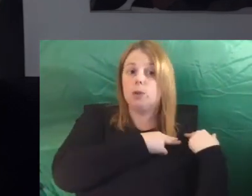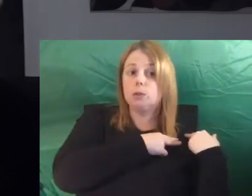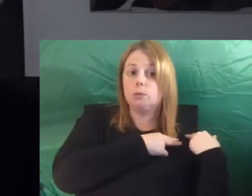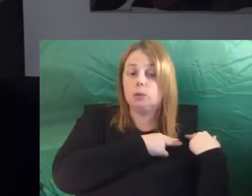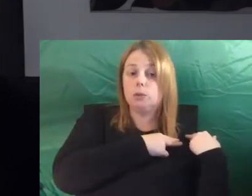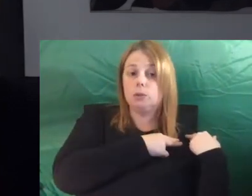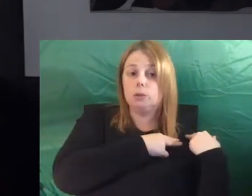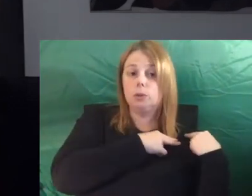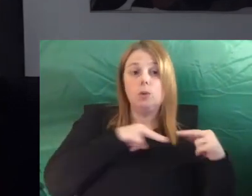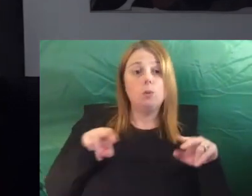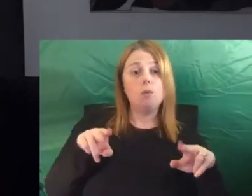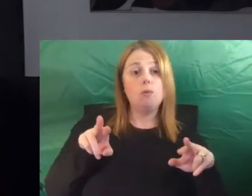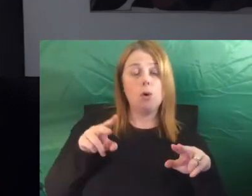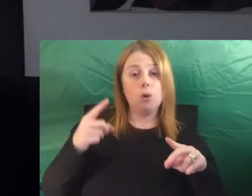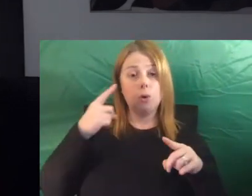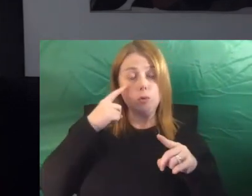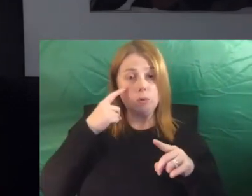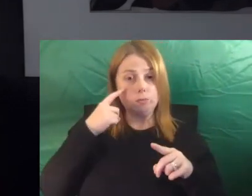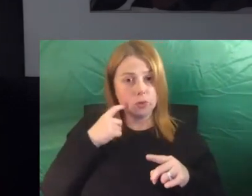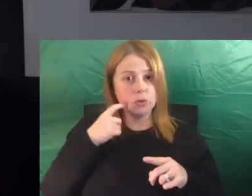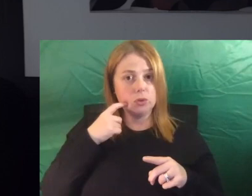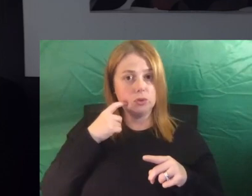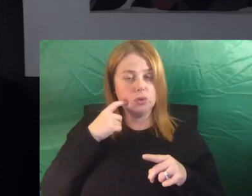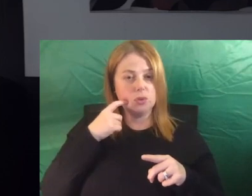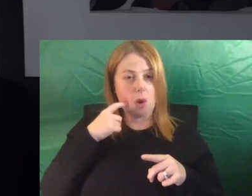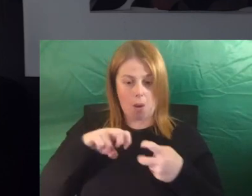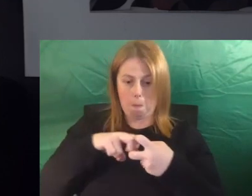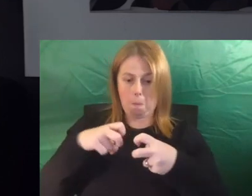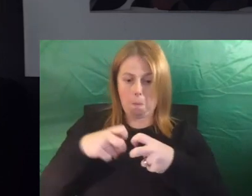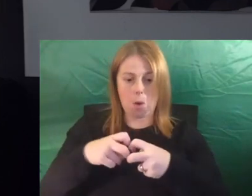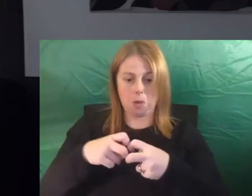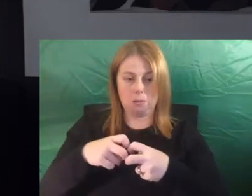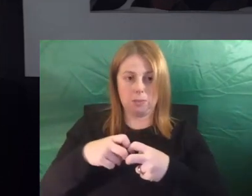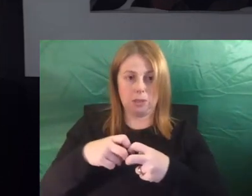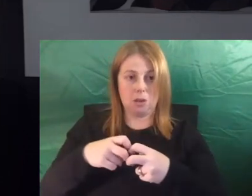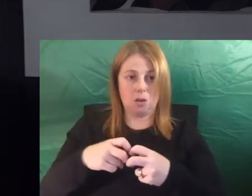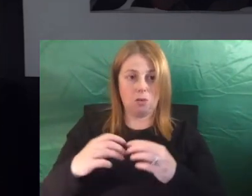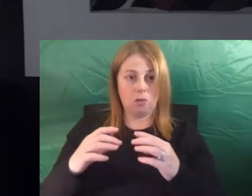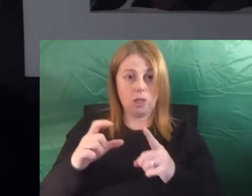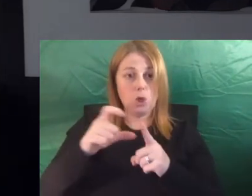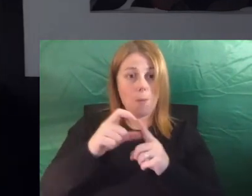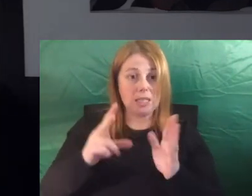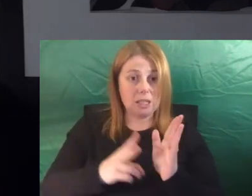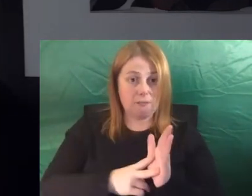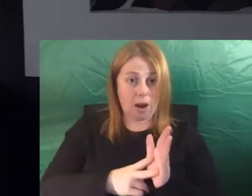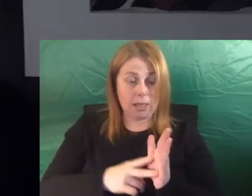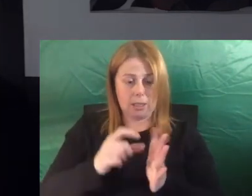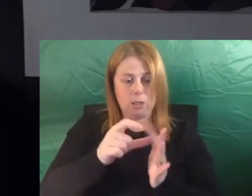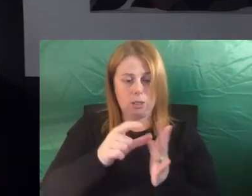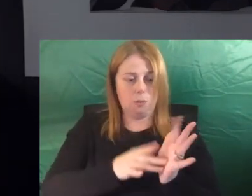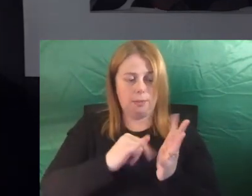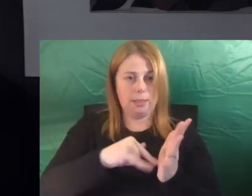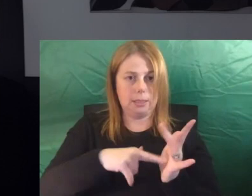everything we can to remove the insidious problem of domestic violence and abuse. There is